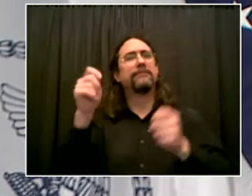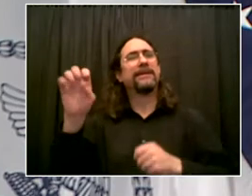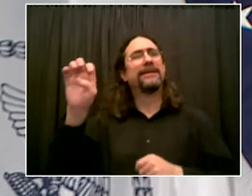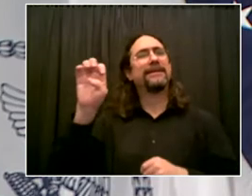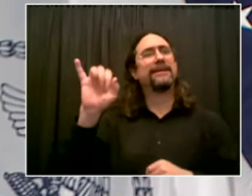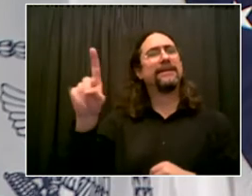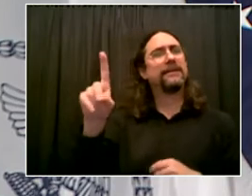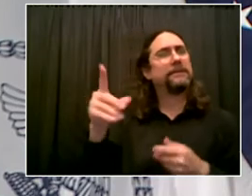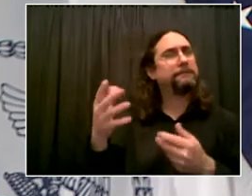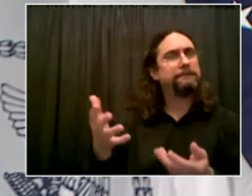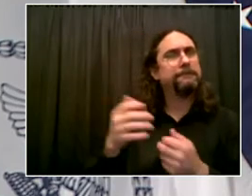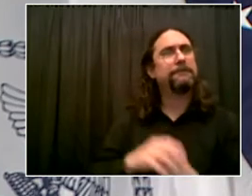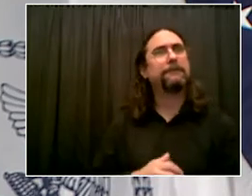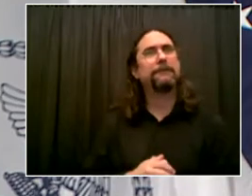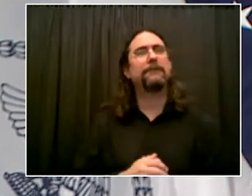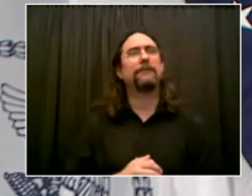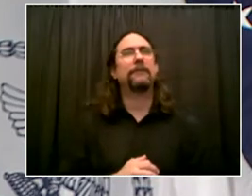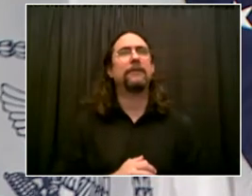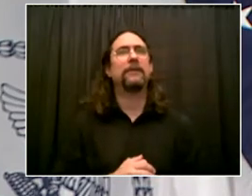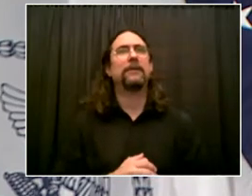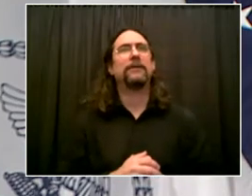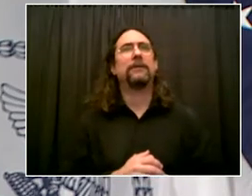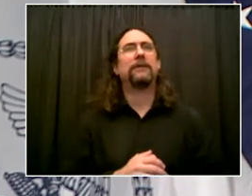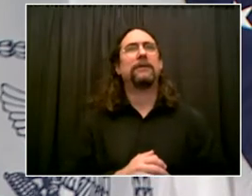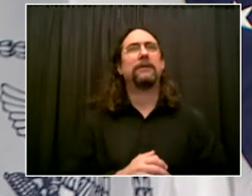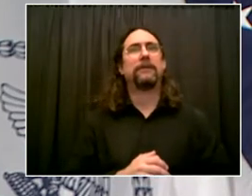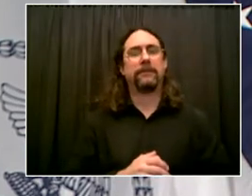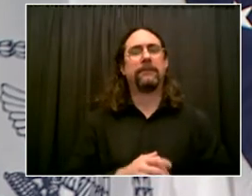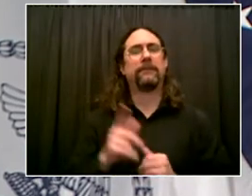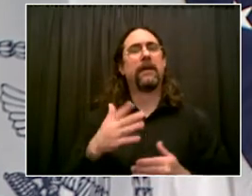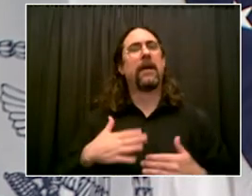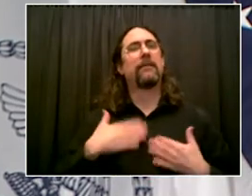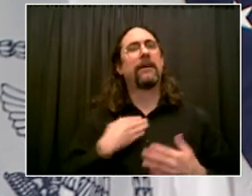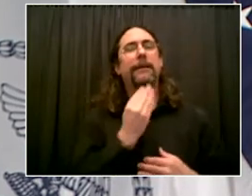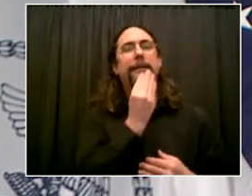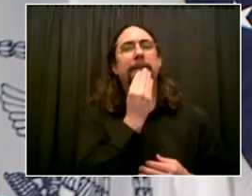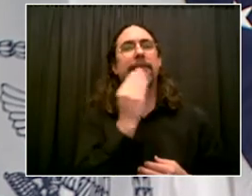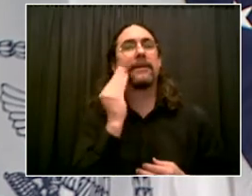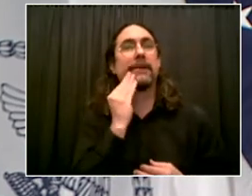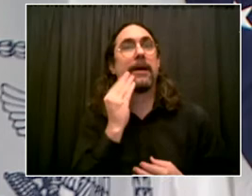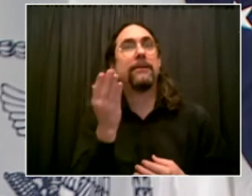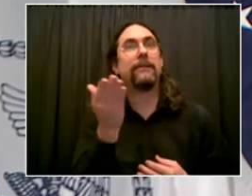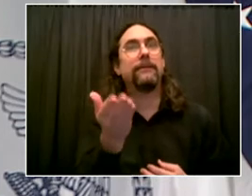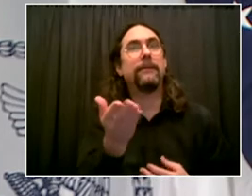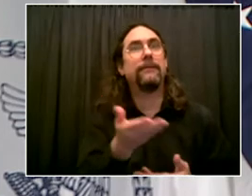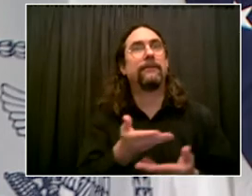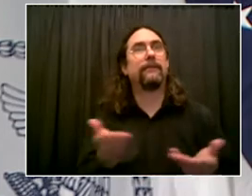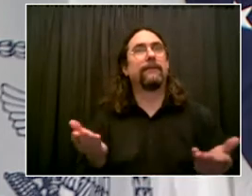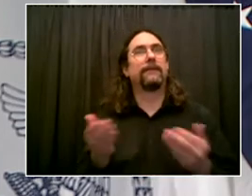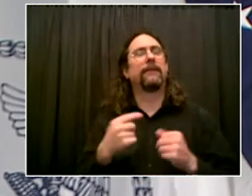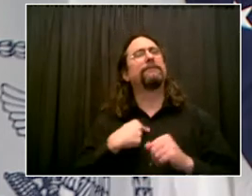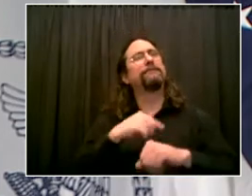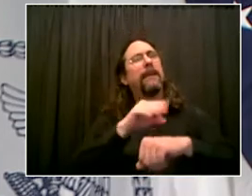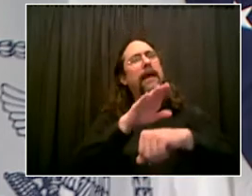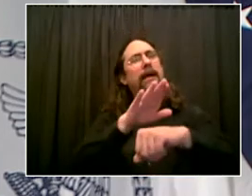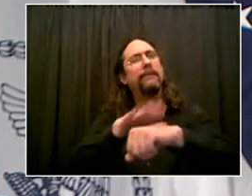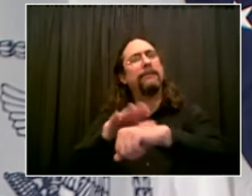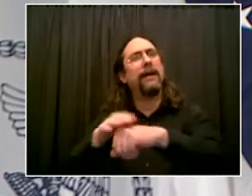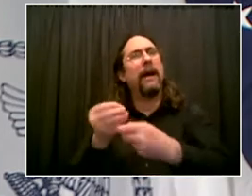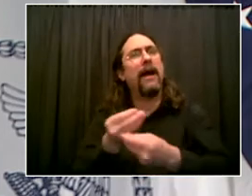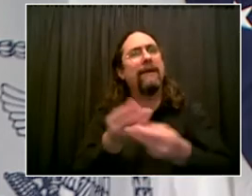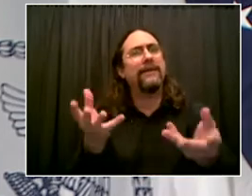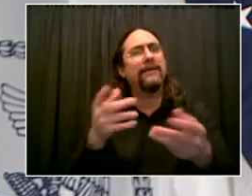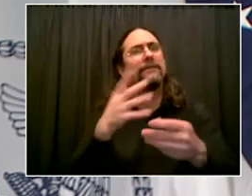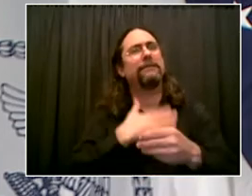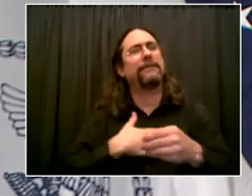and, um, let's all be safe. I mean, there's certainly gatherings happening the right way outdoors and